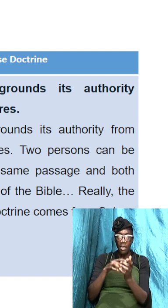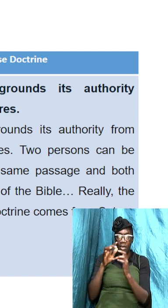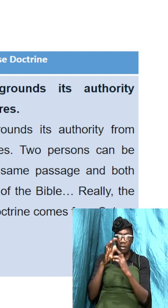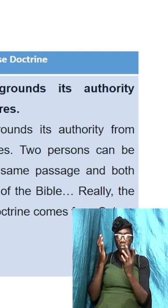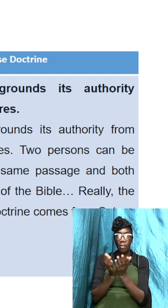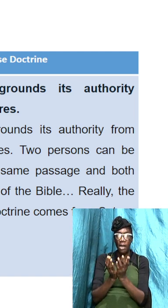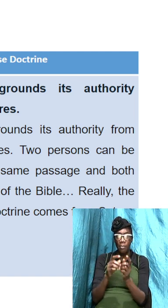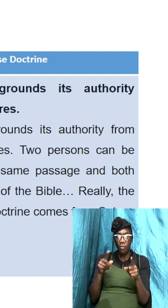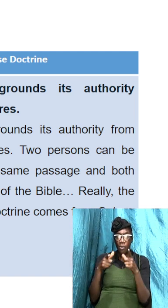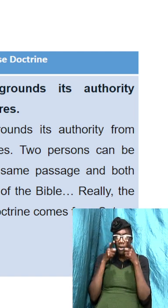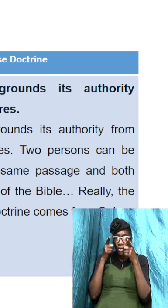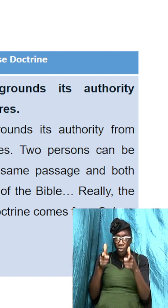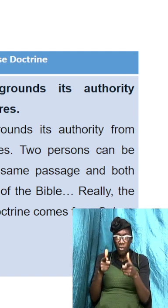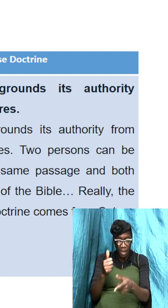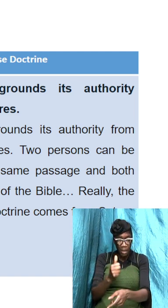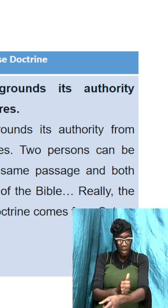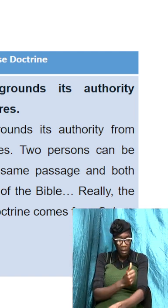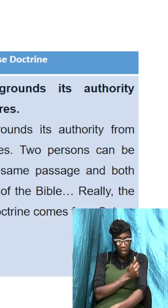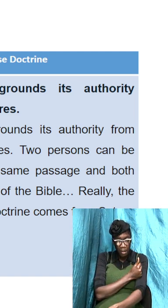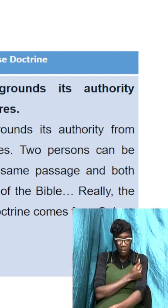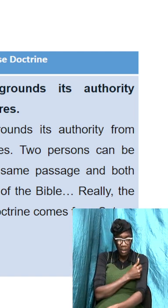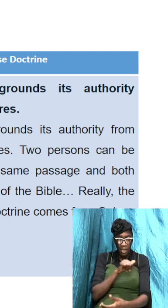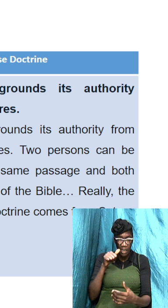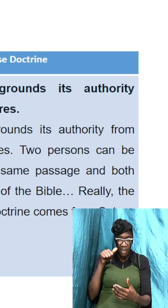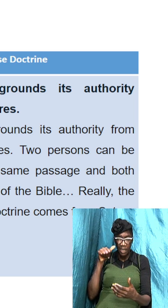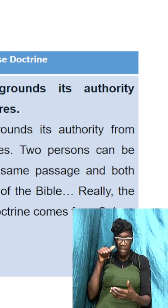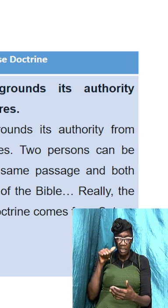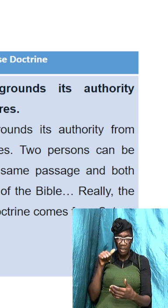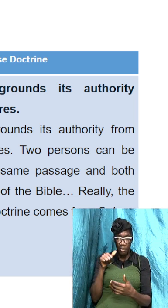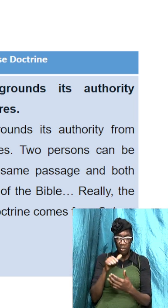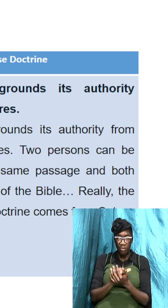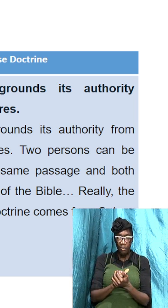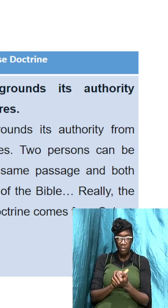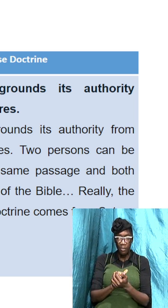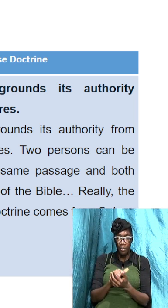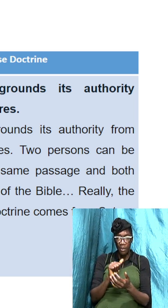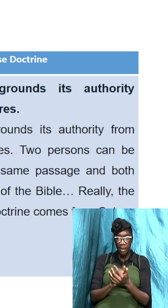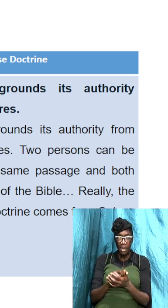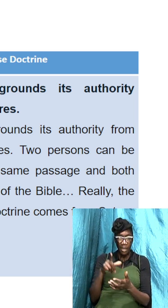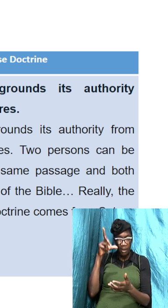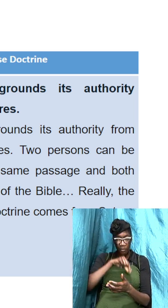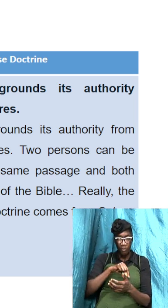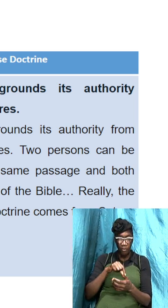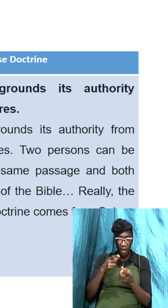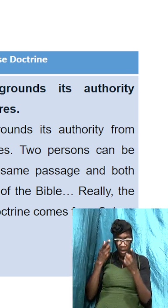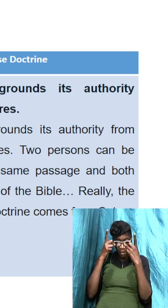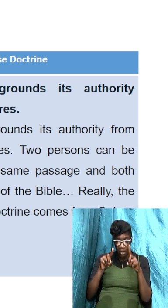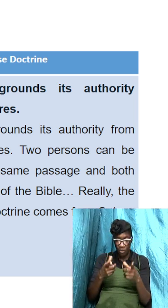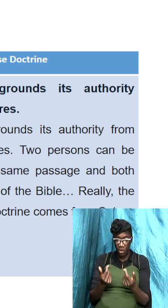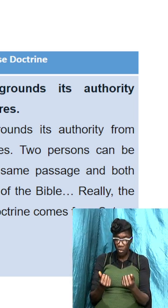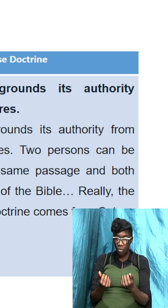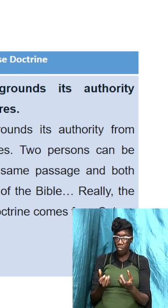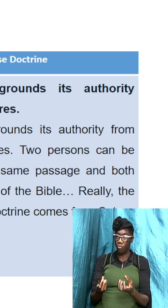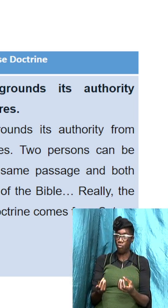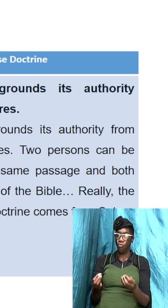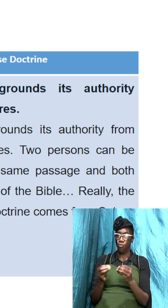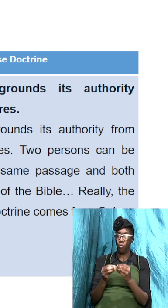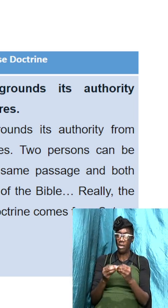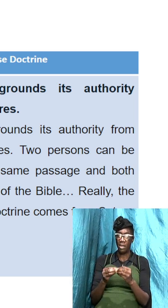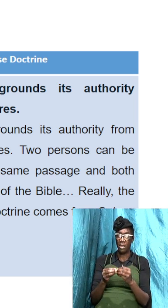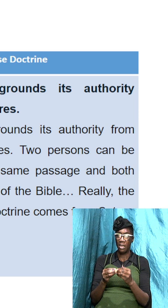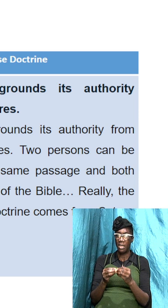when we look at the authority that the false doctrine is coming with it is not